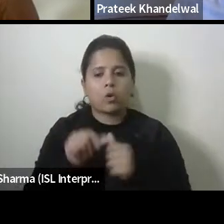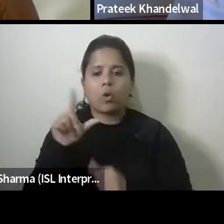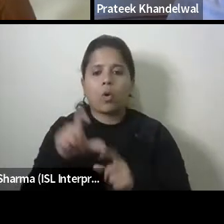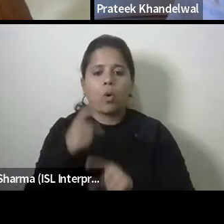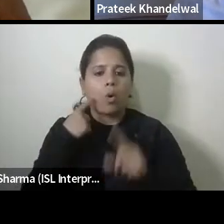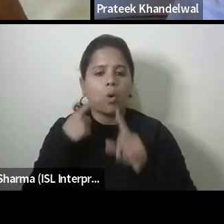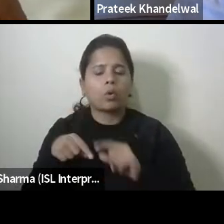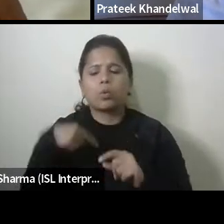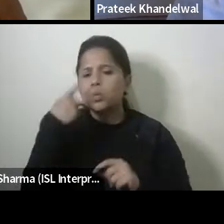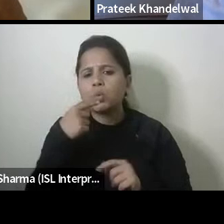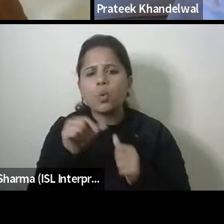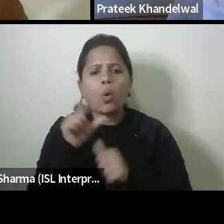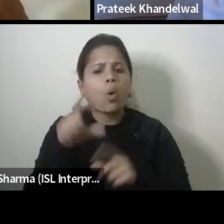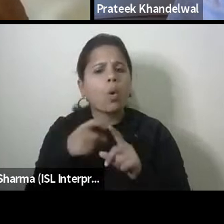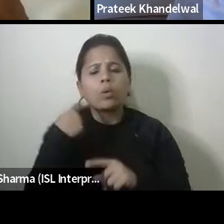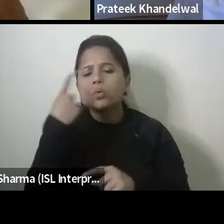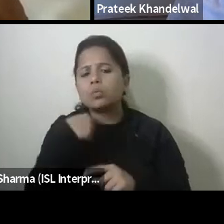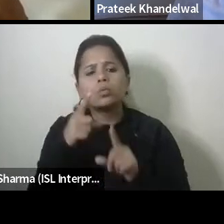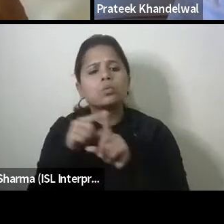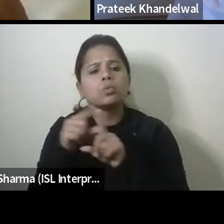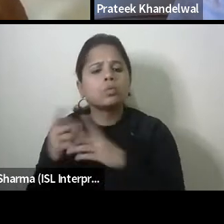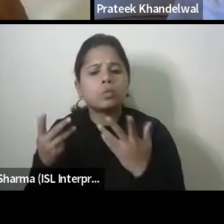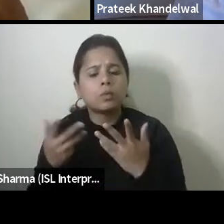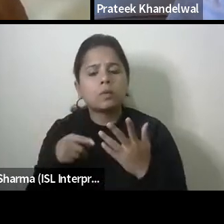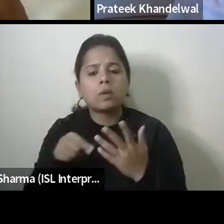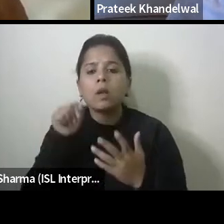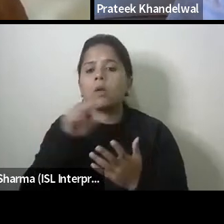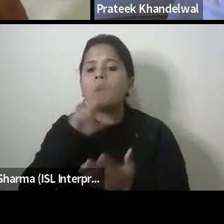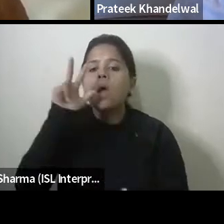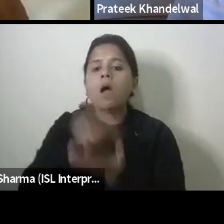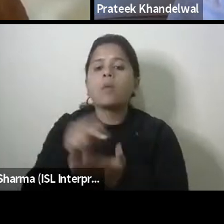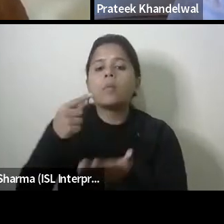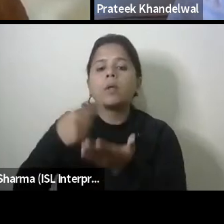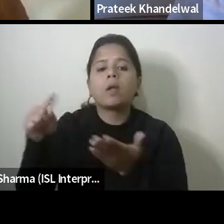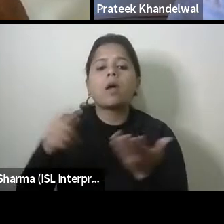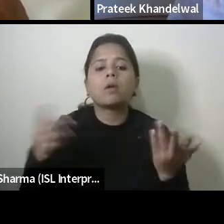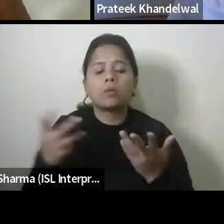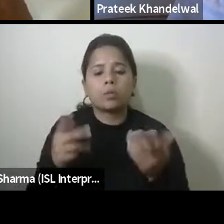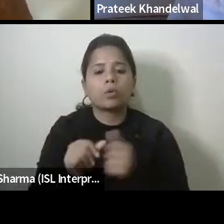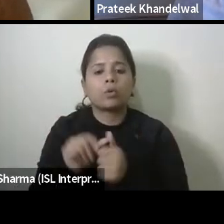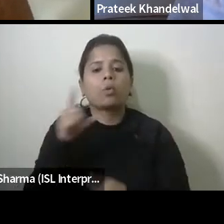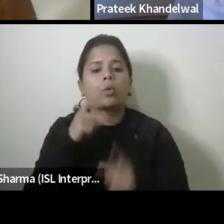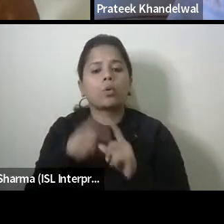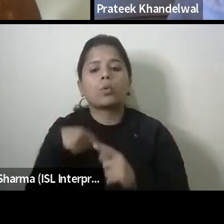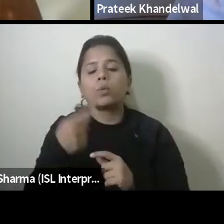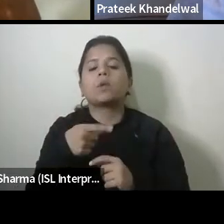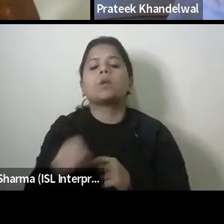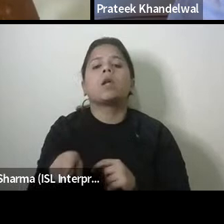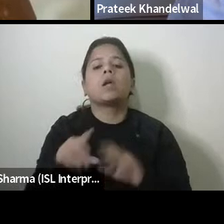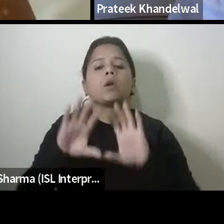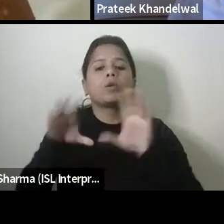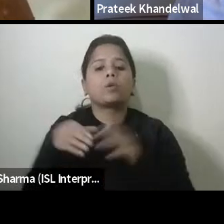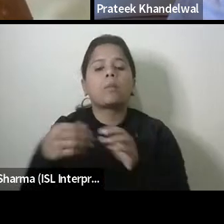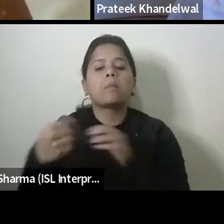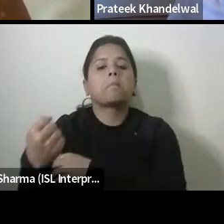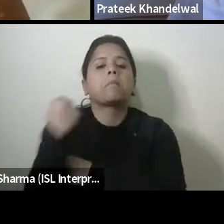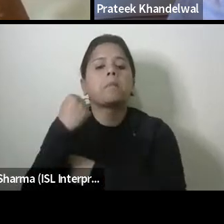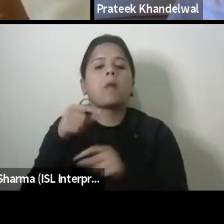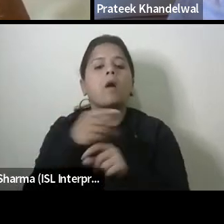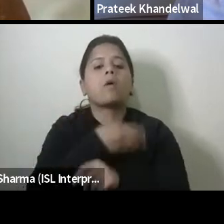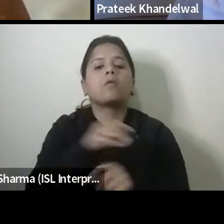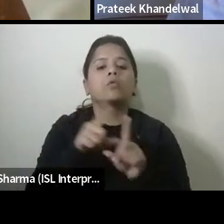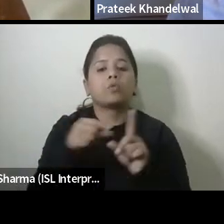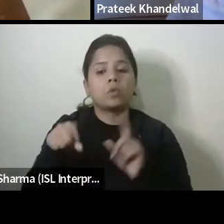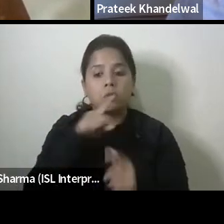who is doing the audit and what is the sanctity of that audit which group is empowered to do it and if you know that your